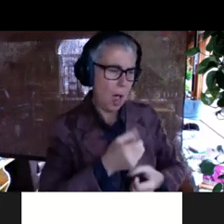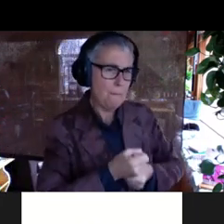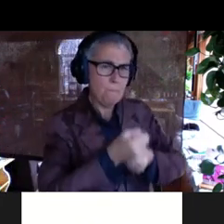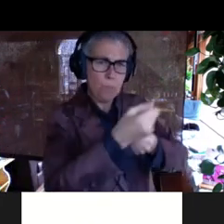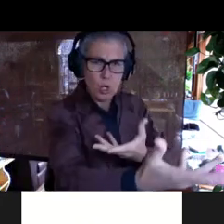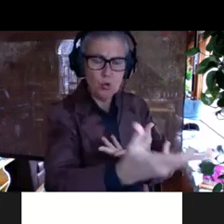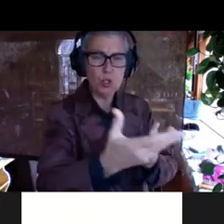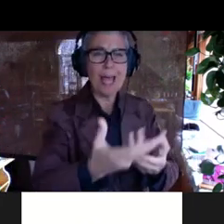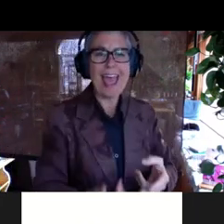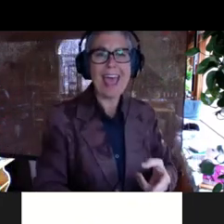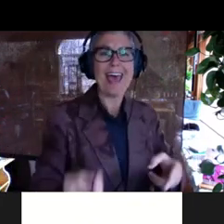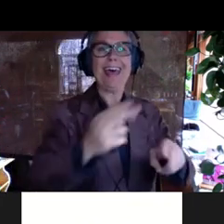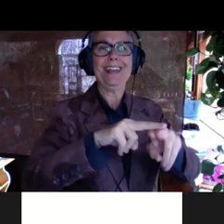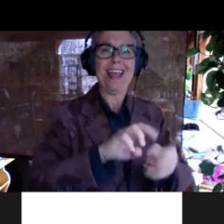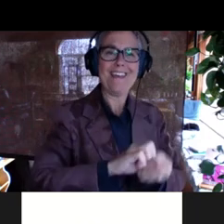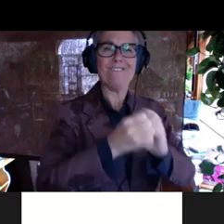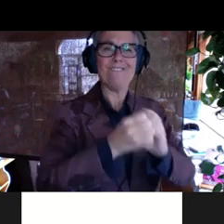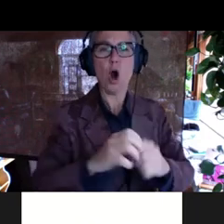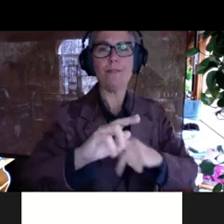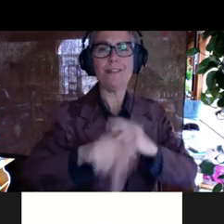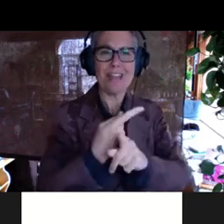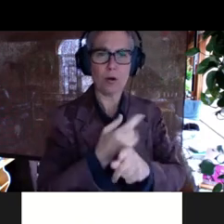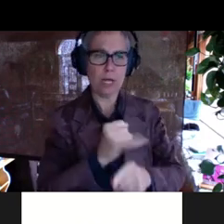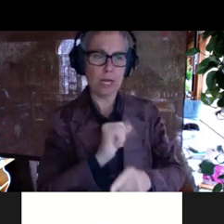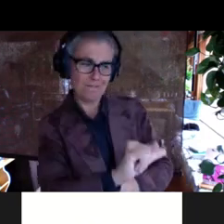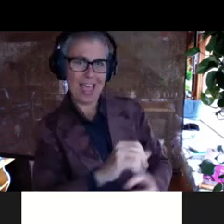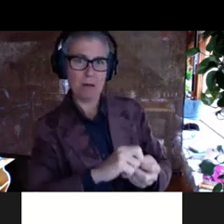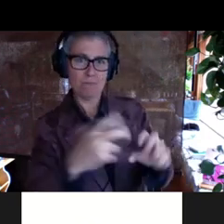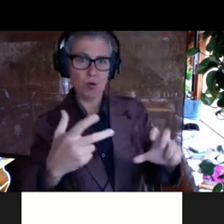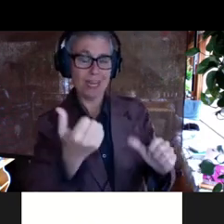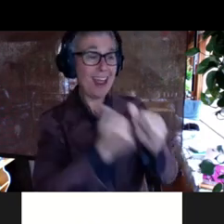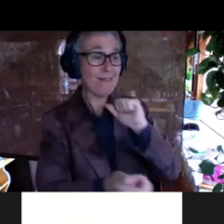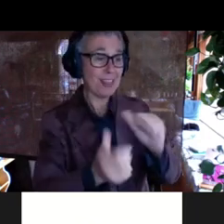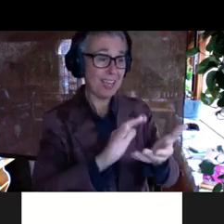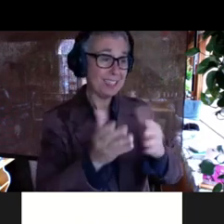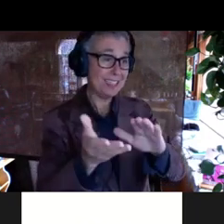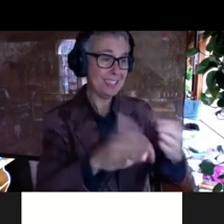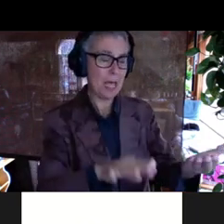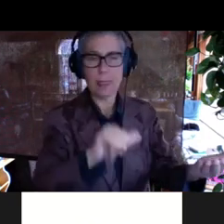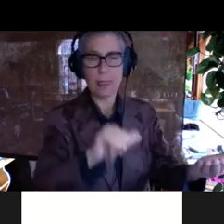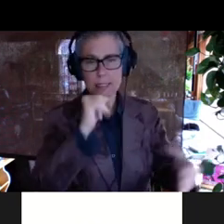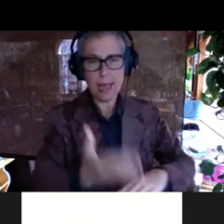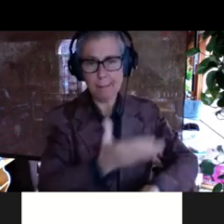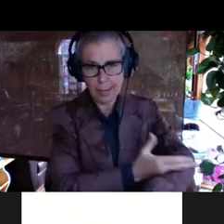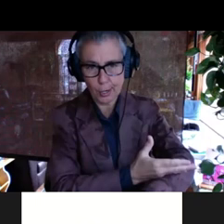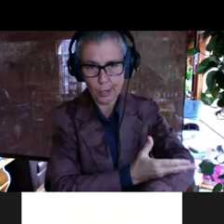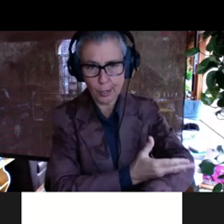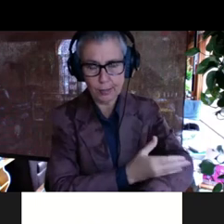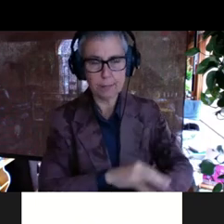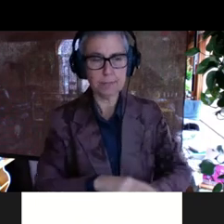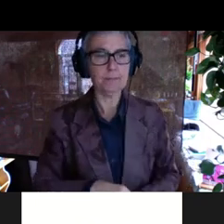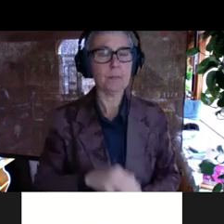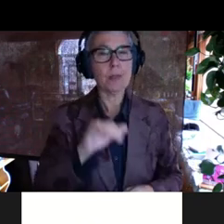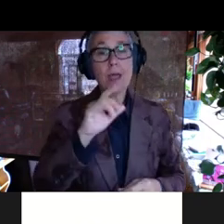that's a failure, right? Because everything is dead rather than better. Uh, and, and this actually comes with sort of a paired